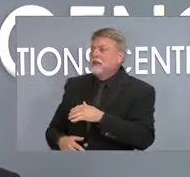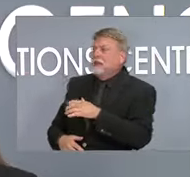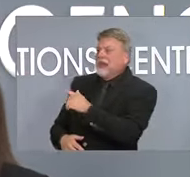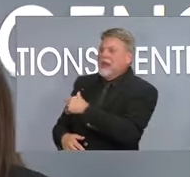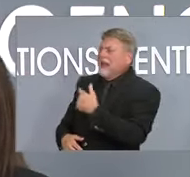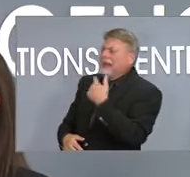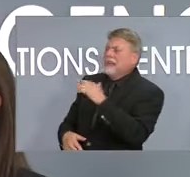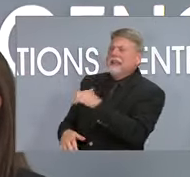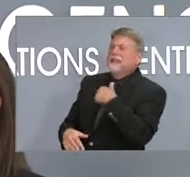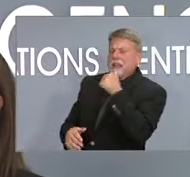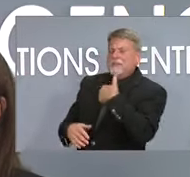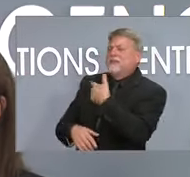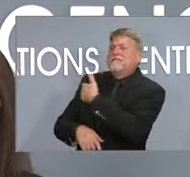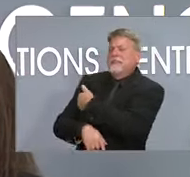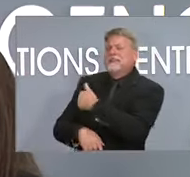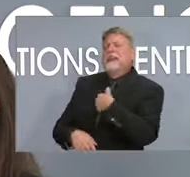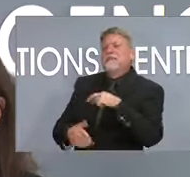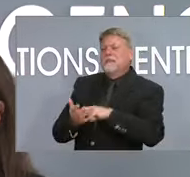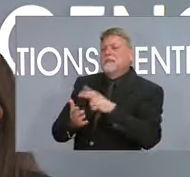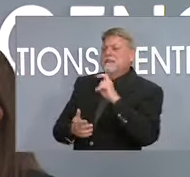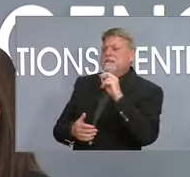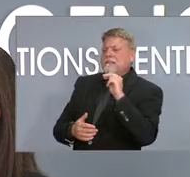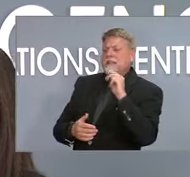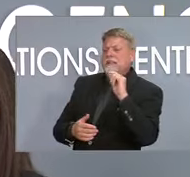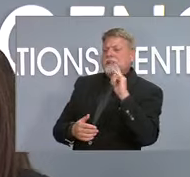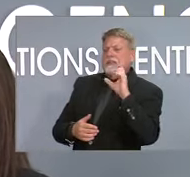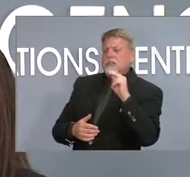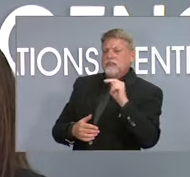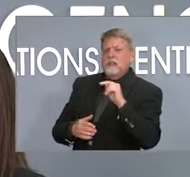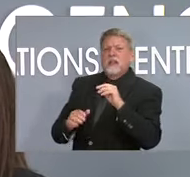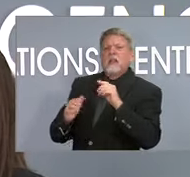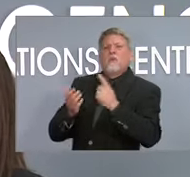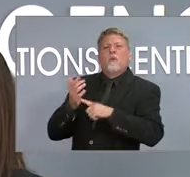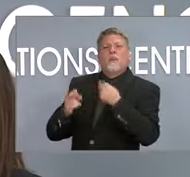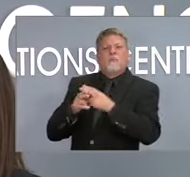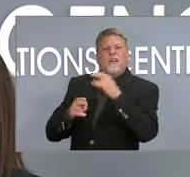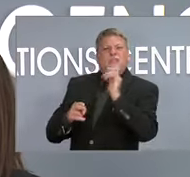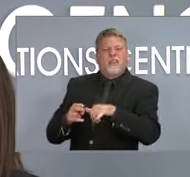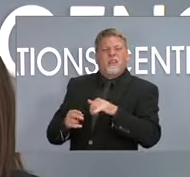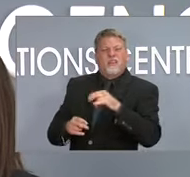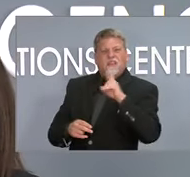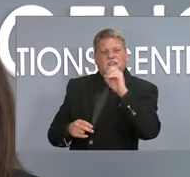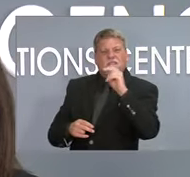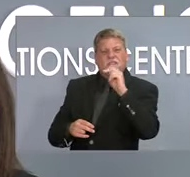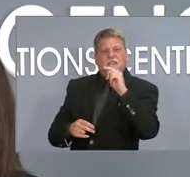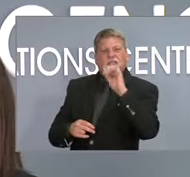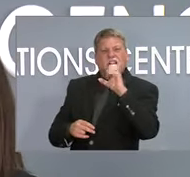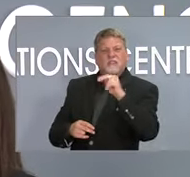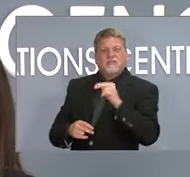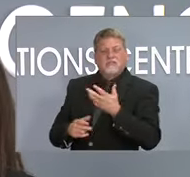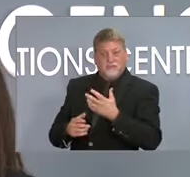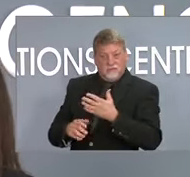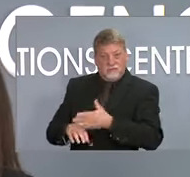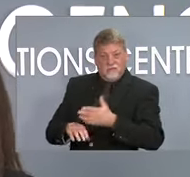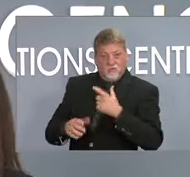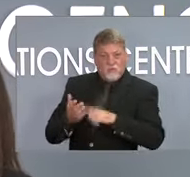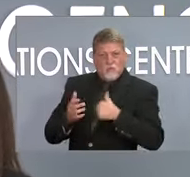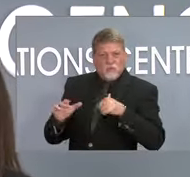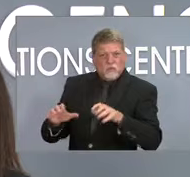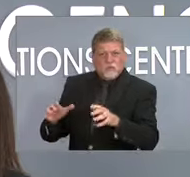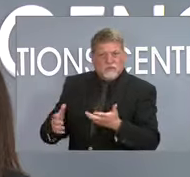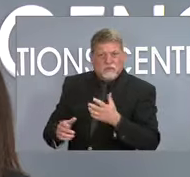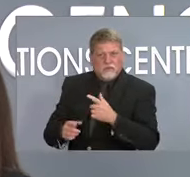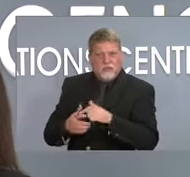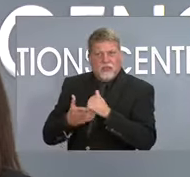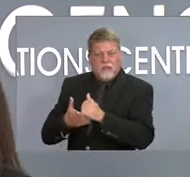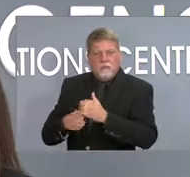vaccine, but I meant to say ventilation. How are we doing with the low-hanging fruit when it comes to ventilation? Well, I think that those kinds of